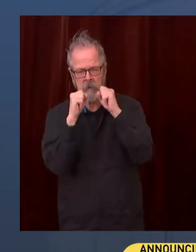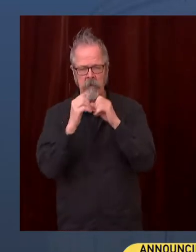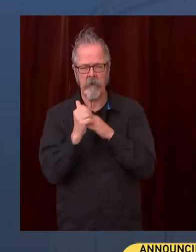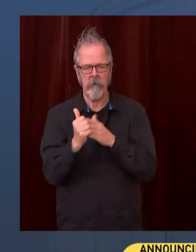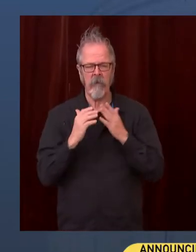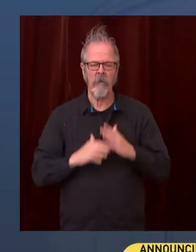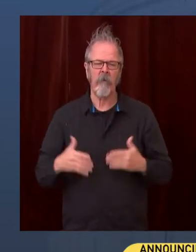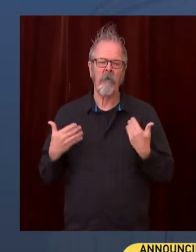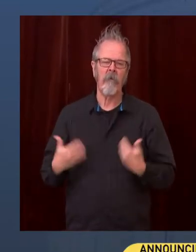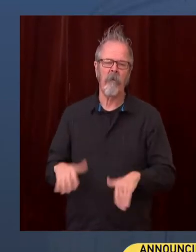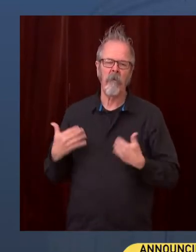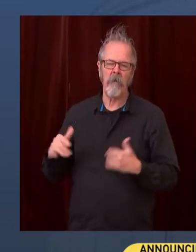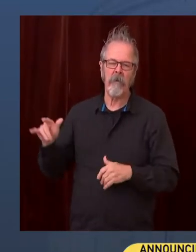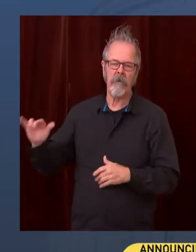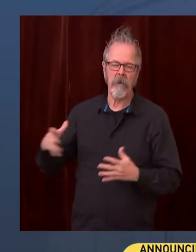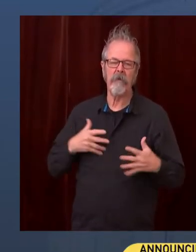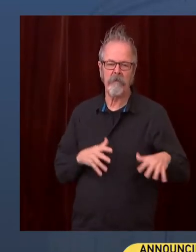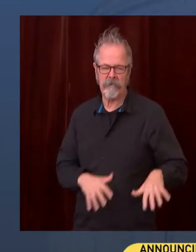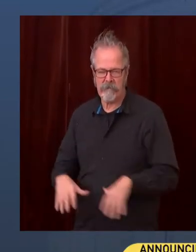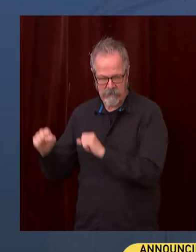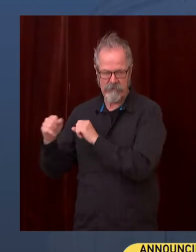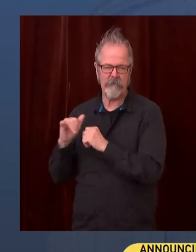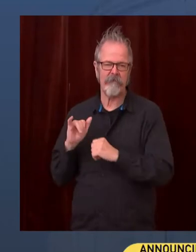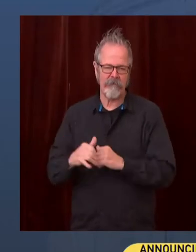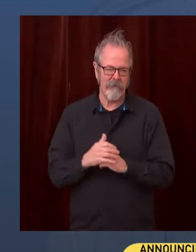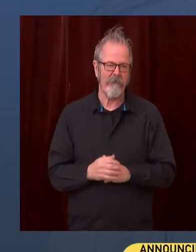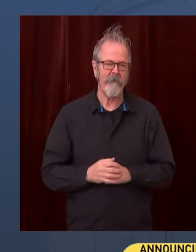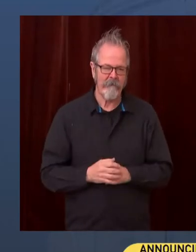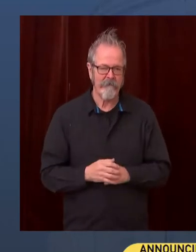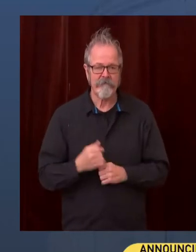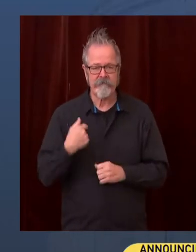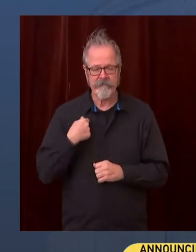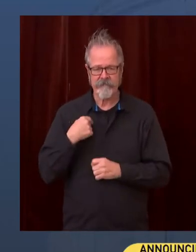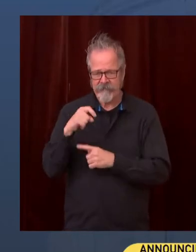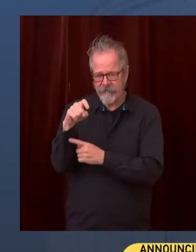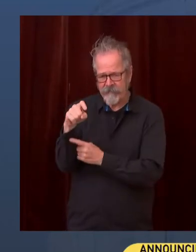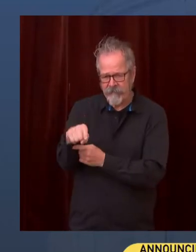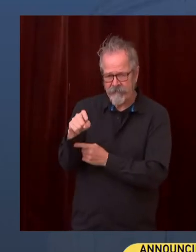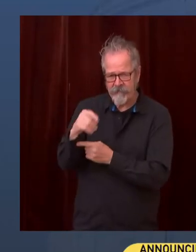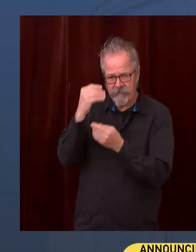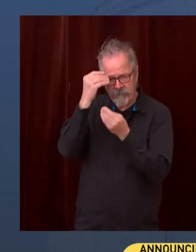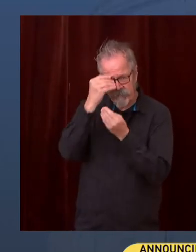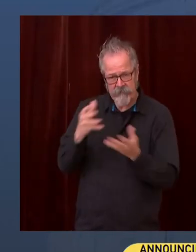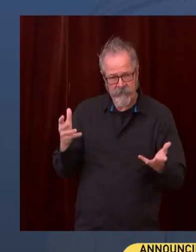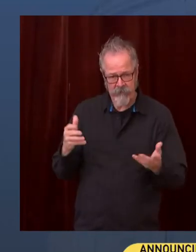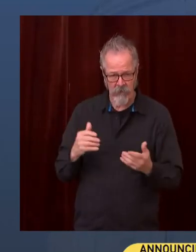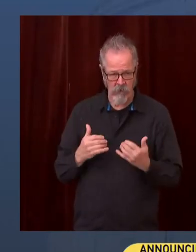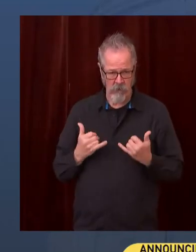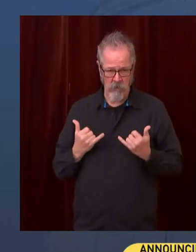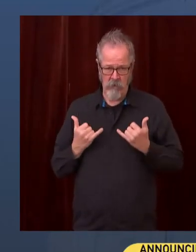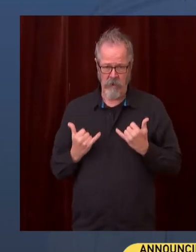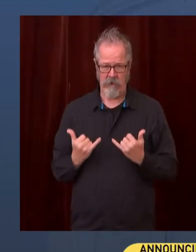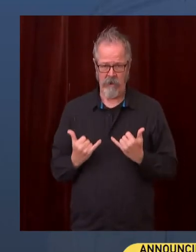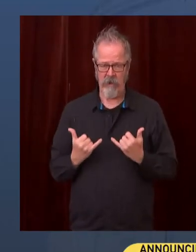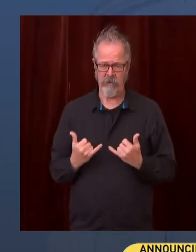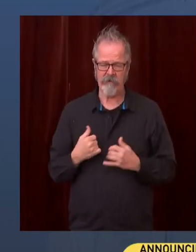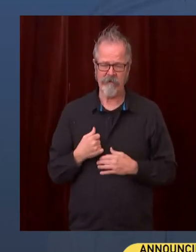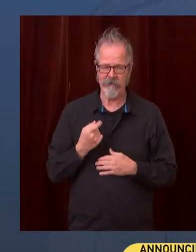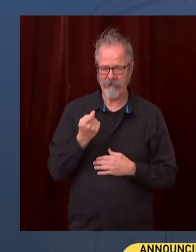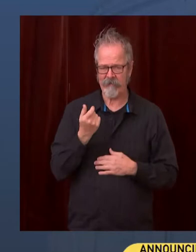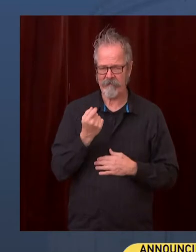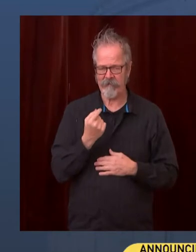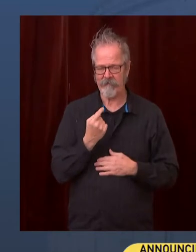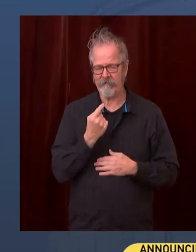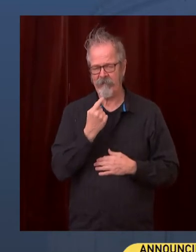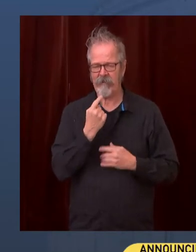And, you know, I have to say that it's a bittersweet day for me because I'm leaving behind so many incredible,